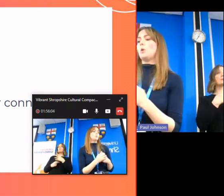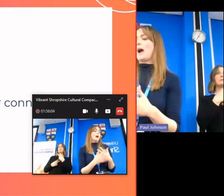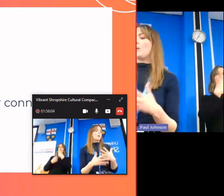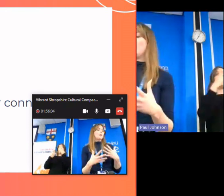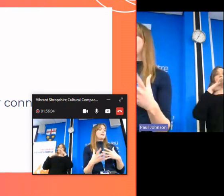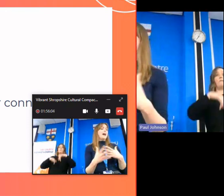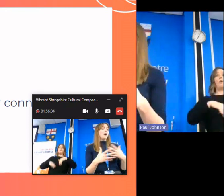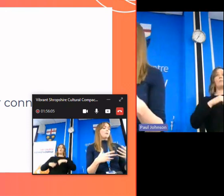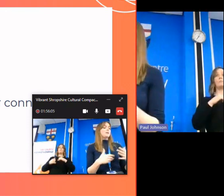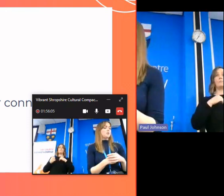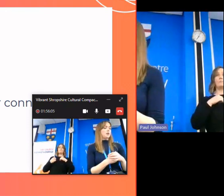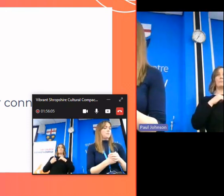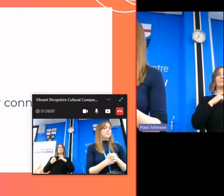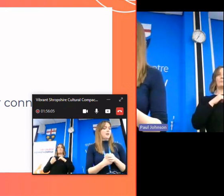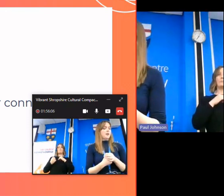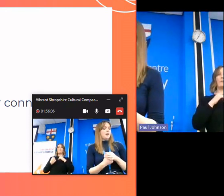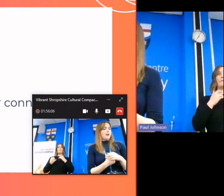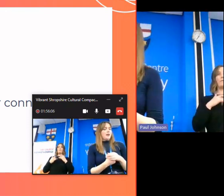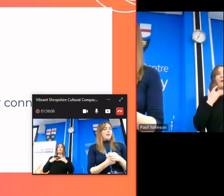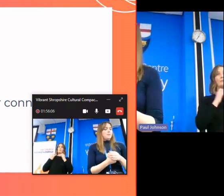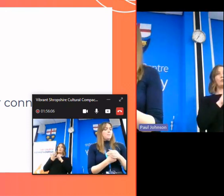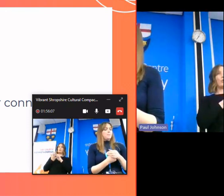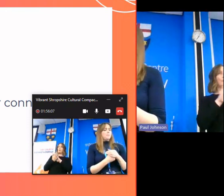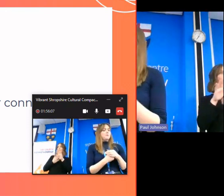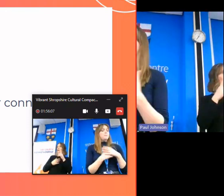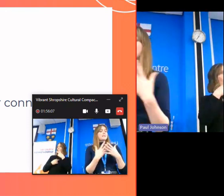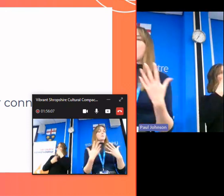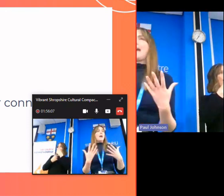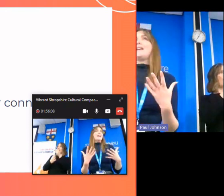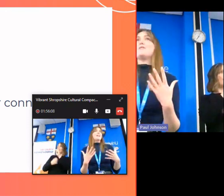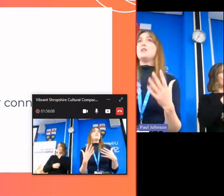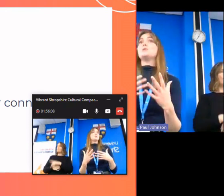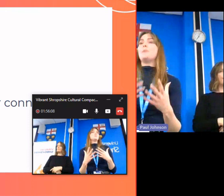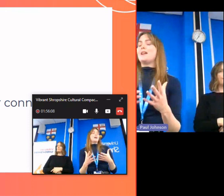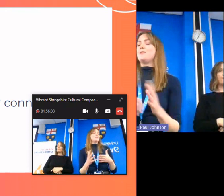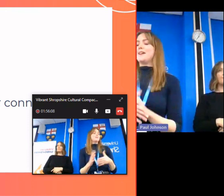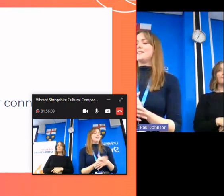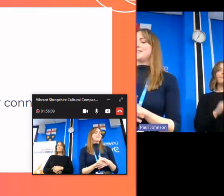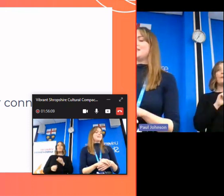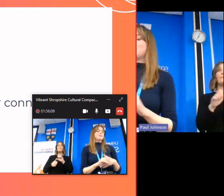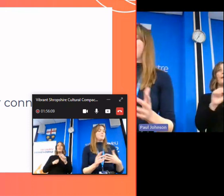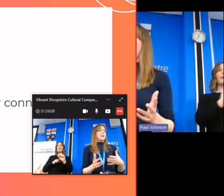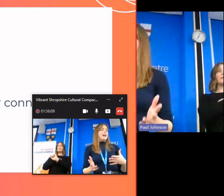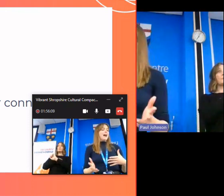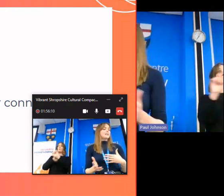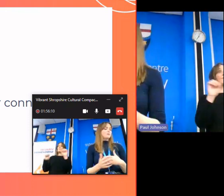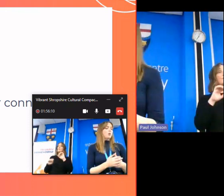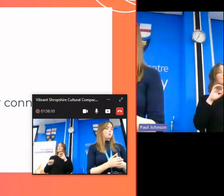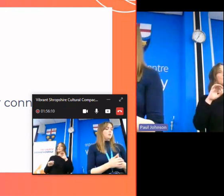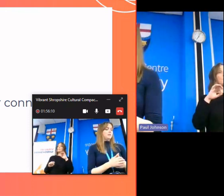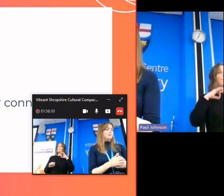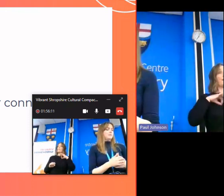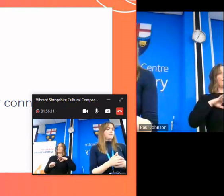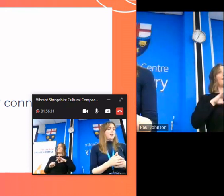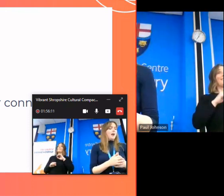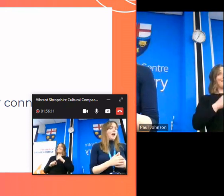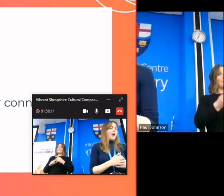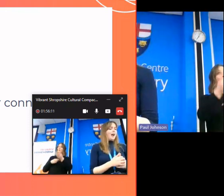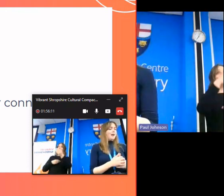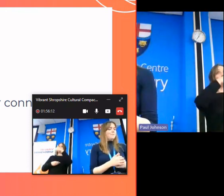partner so what how we can help each other the best way for you to benefit is to play an active role